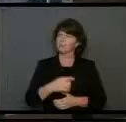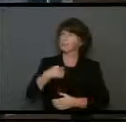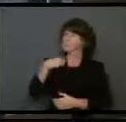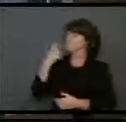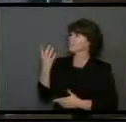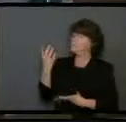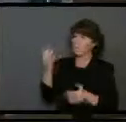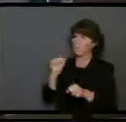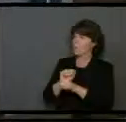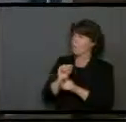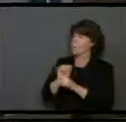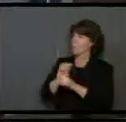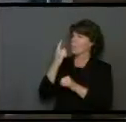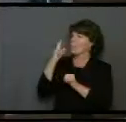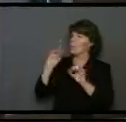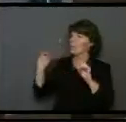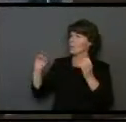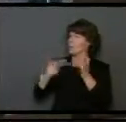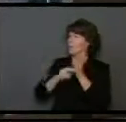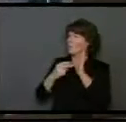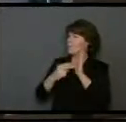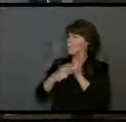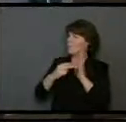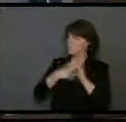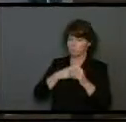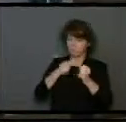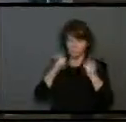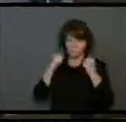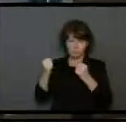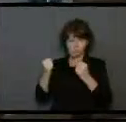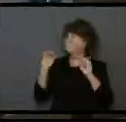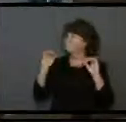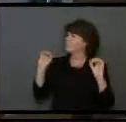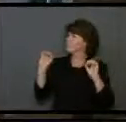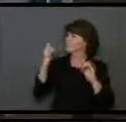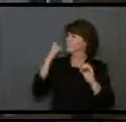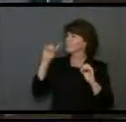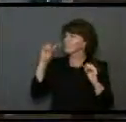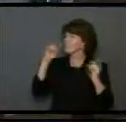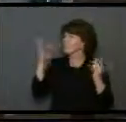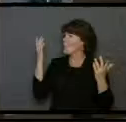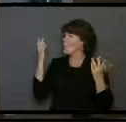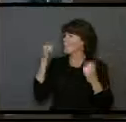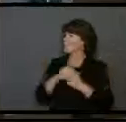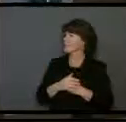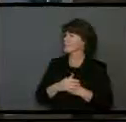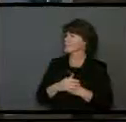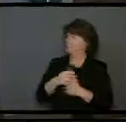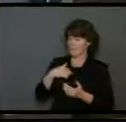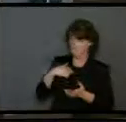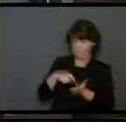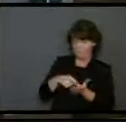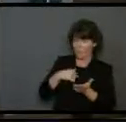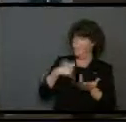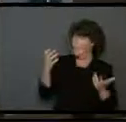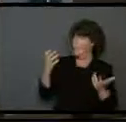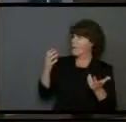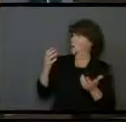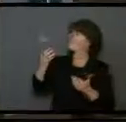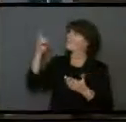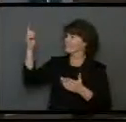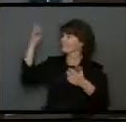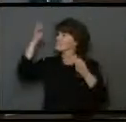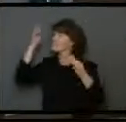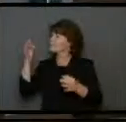I have labored to no purpose. I have spent my strength in vain and for nothing. Yet what is due me is in the Lord's hand,